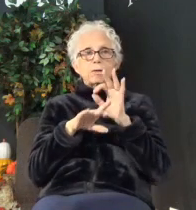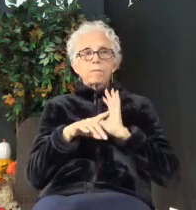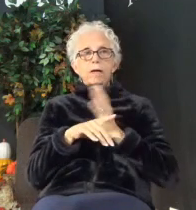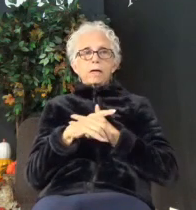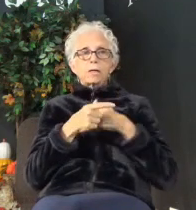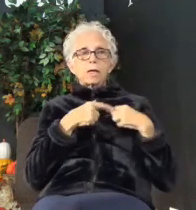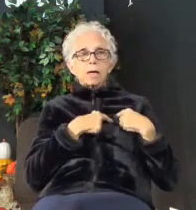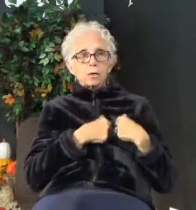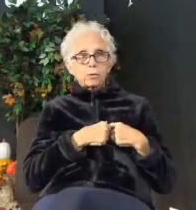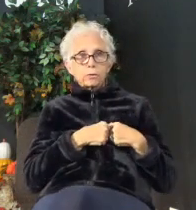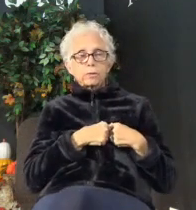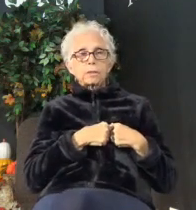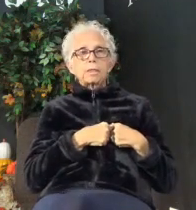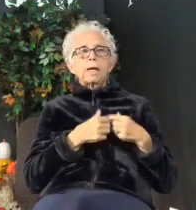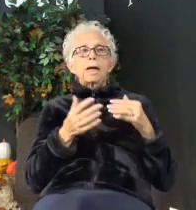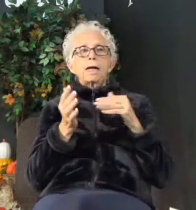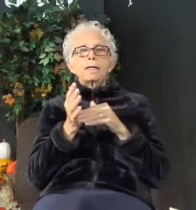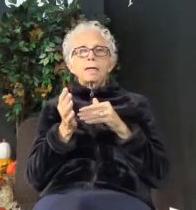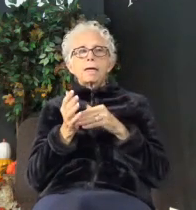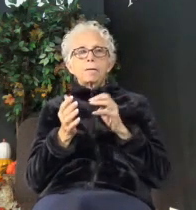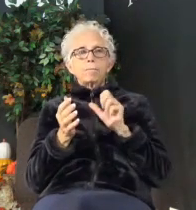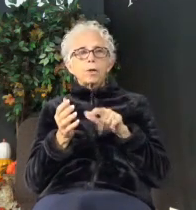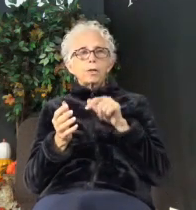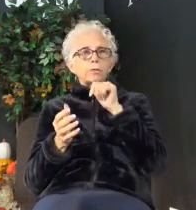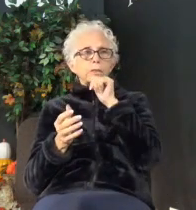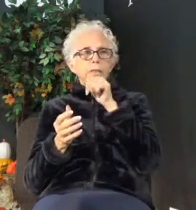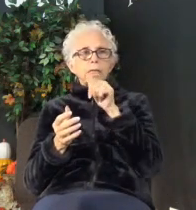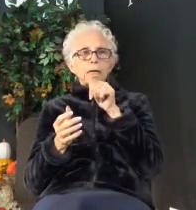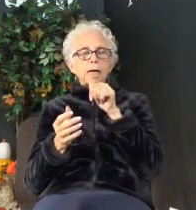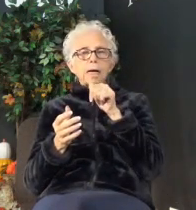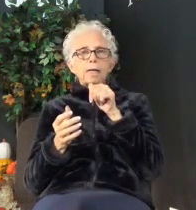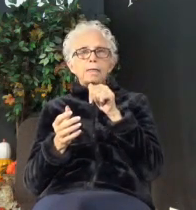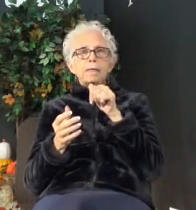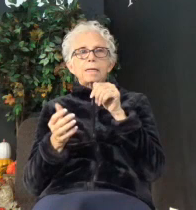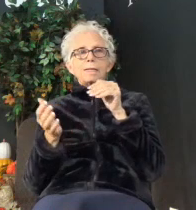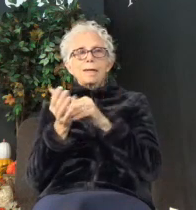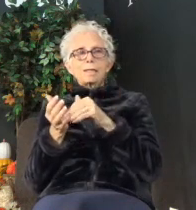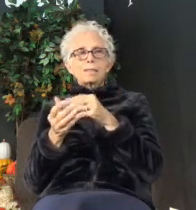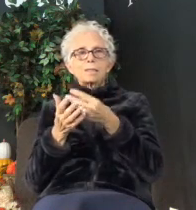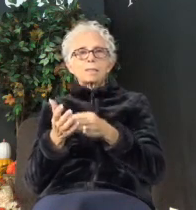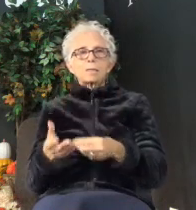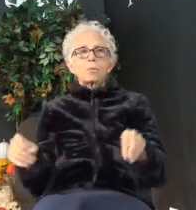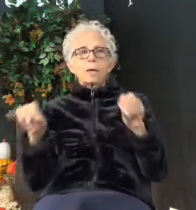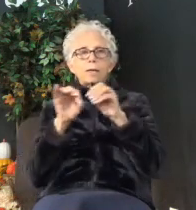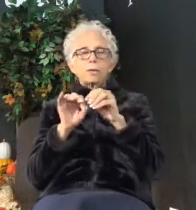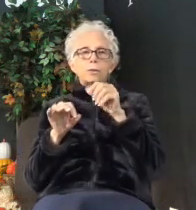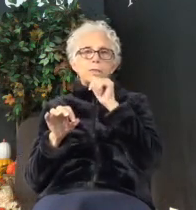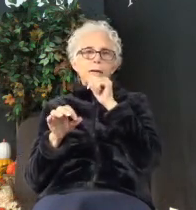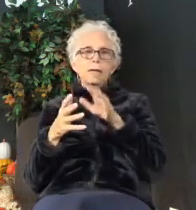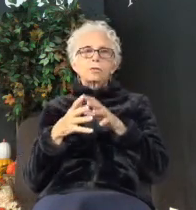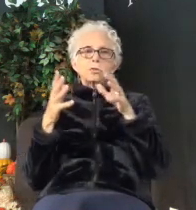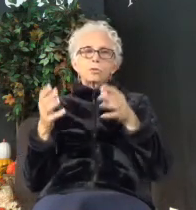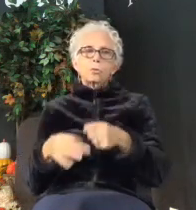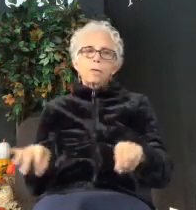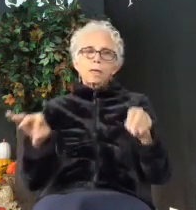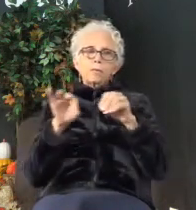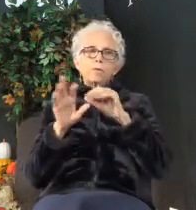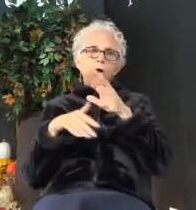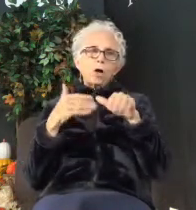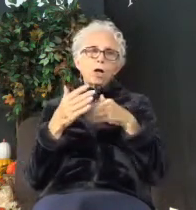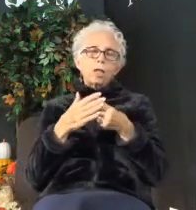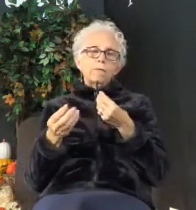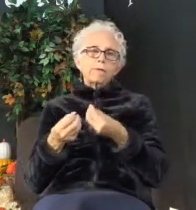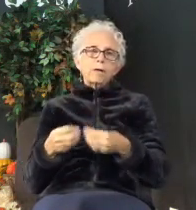Again, Paul's not condemning the wealthy or even the not so wealthy because all of our wealth went